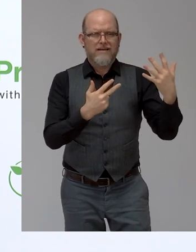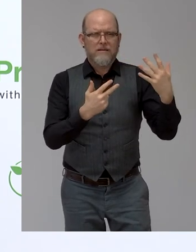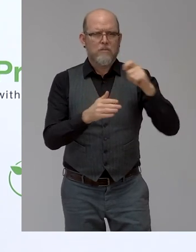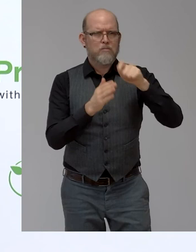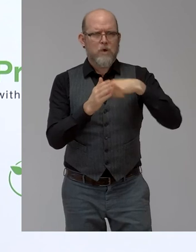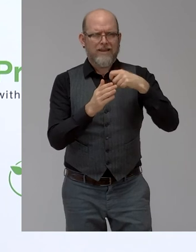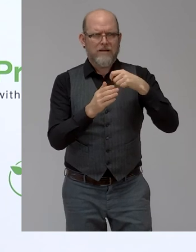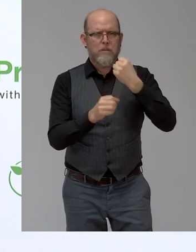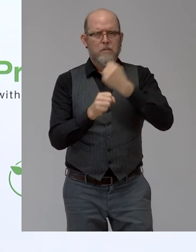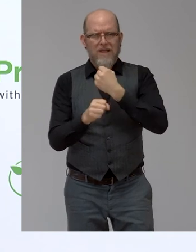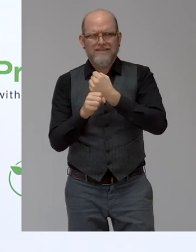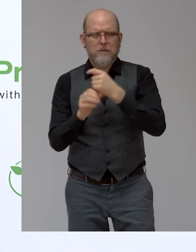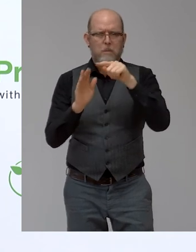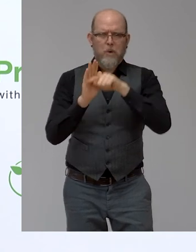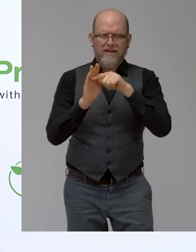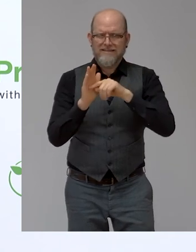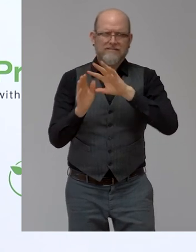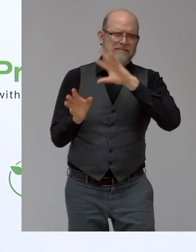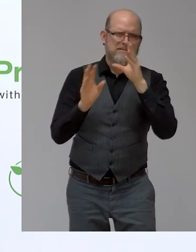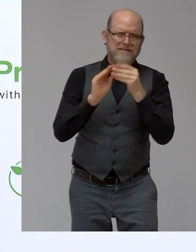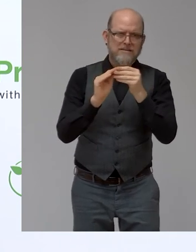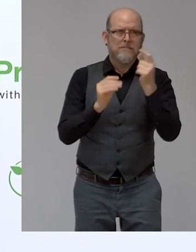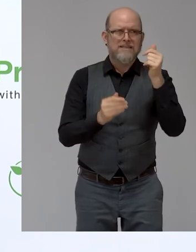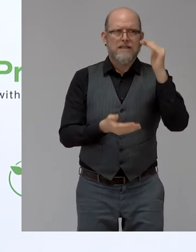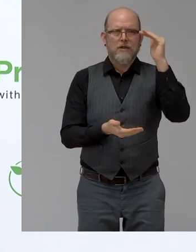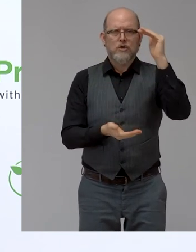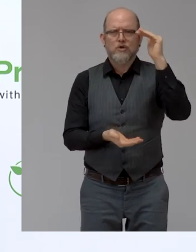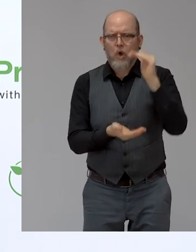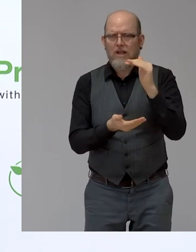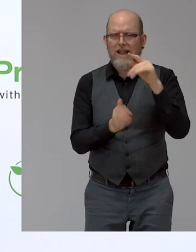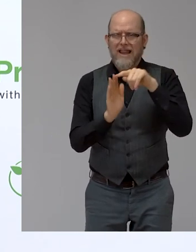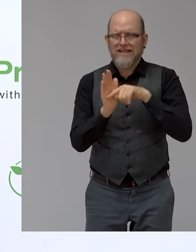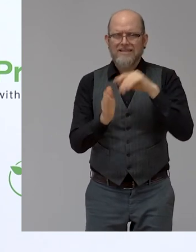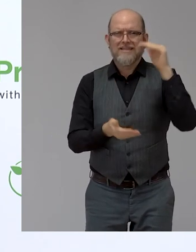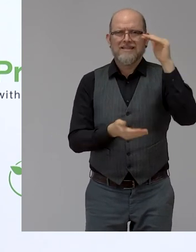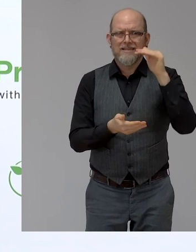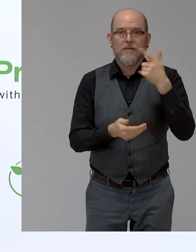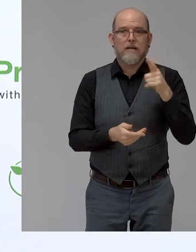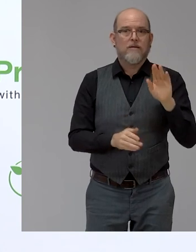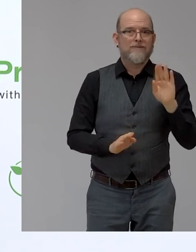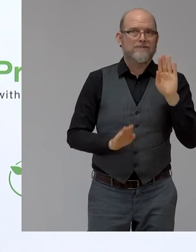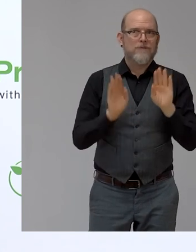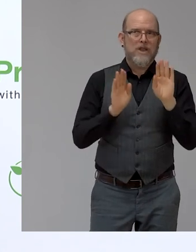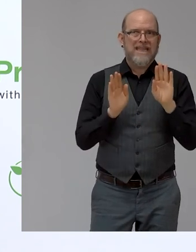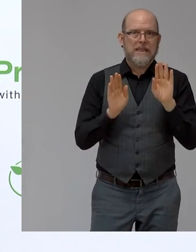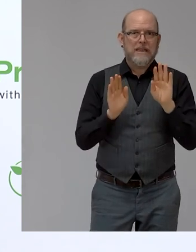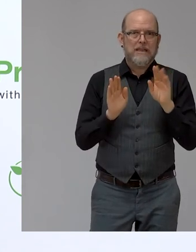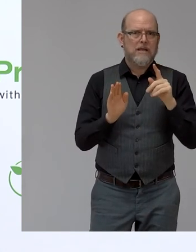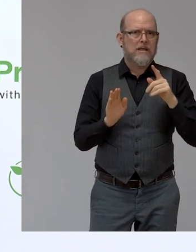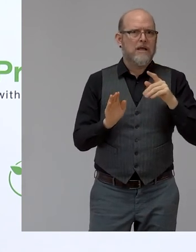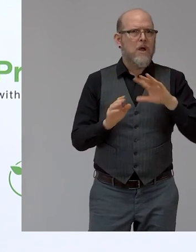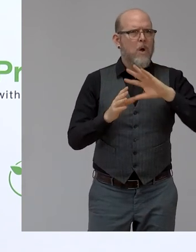The last step of the selection process is the voting, which basically goes out to the whole database of the 7000